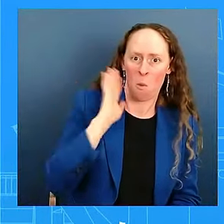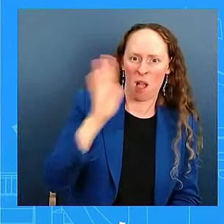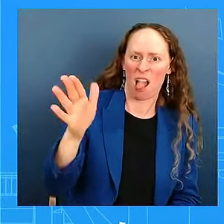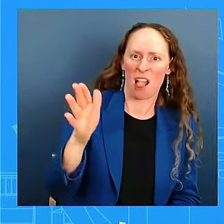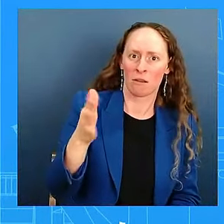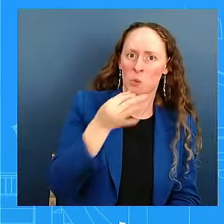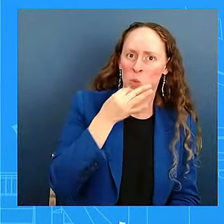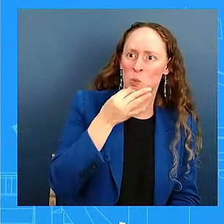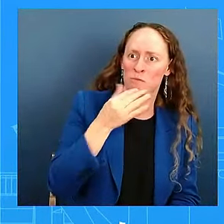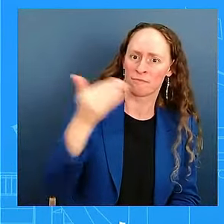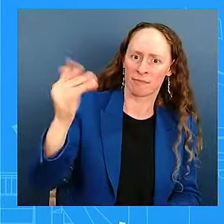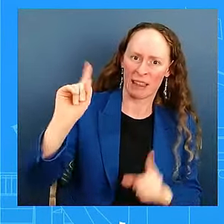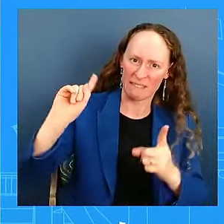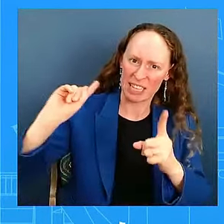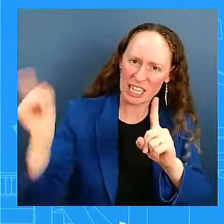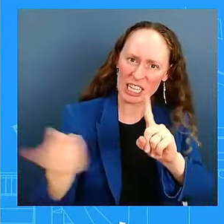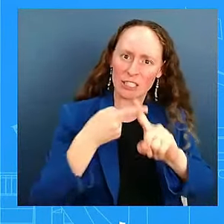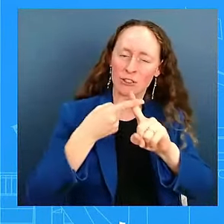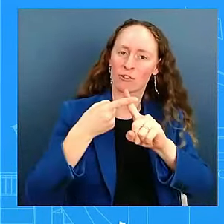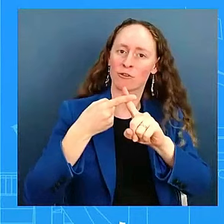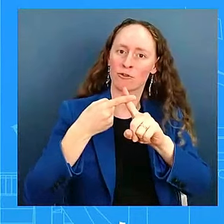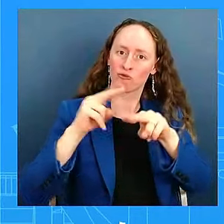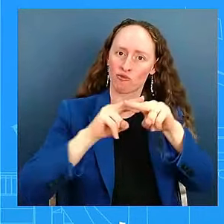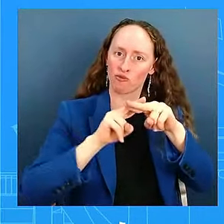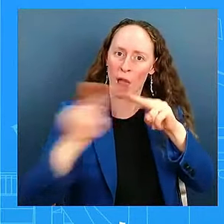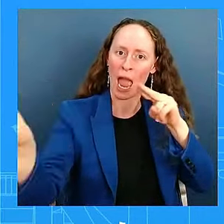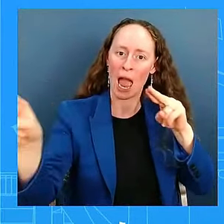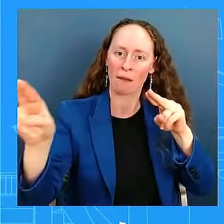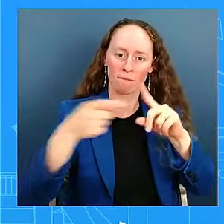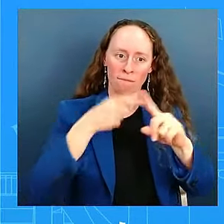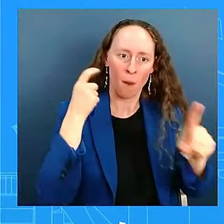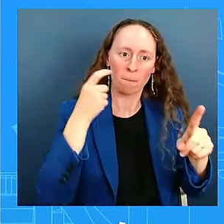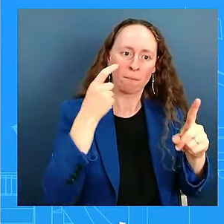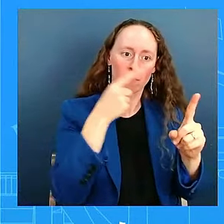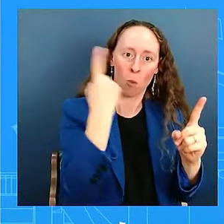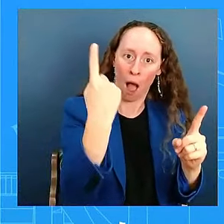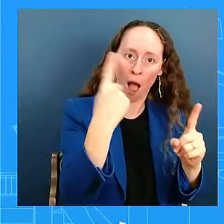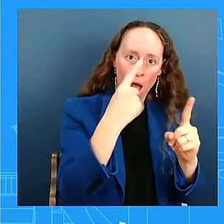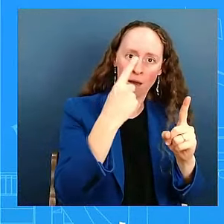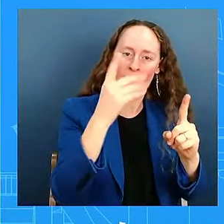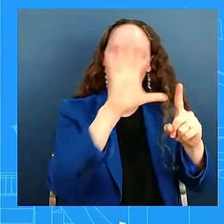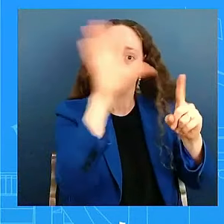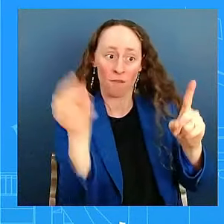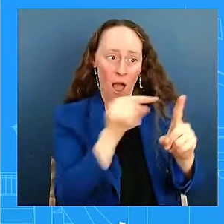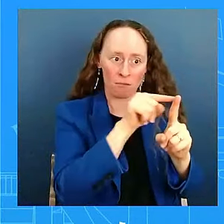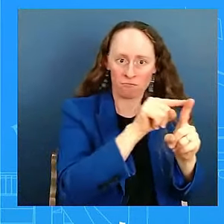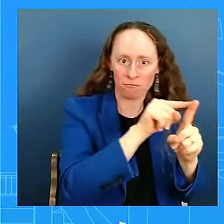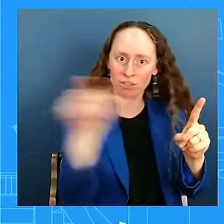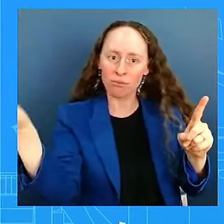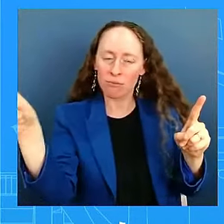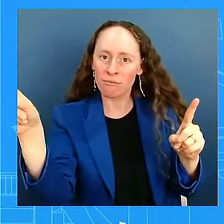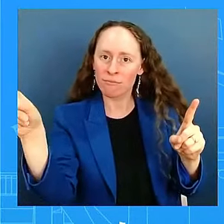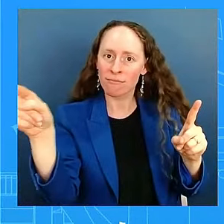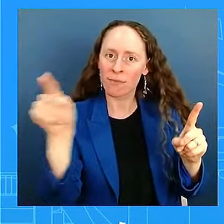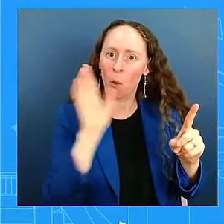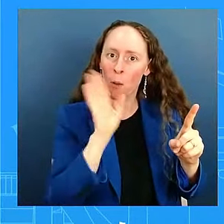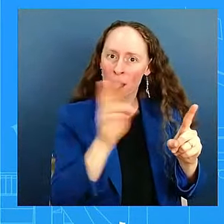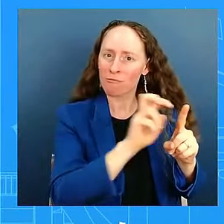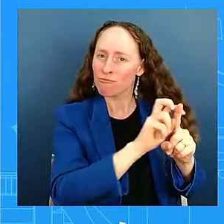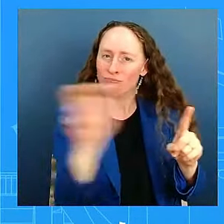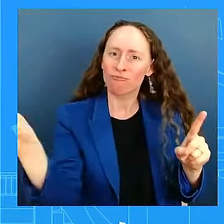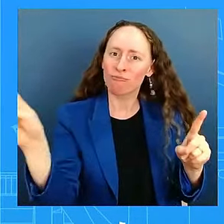So I think if you think about it, what the President has done this past three and a half years, going to Angola is a connecting